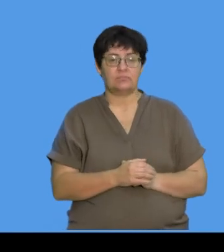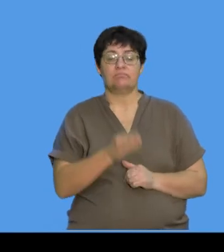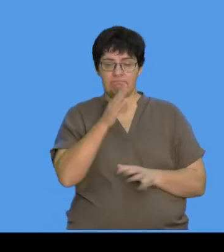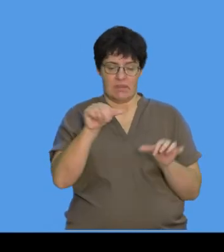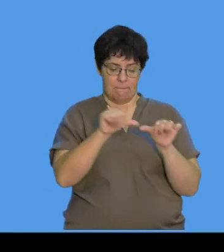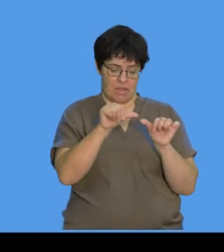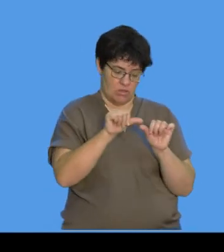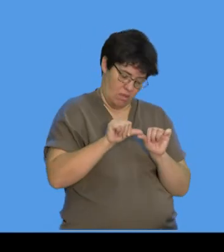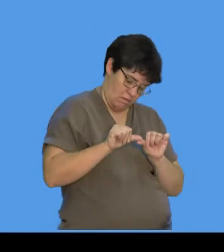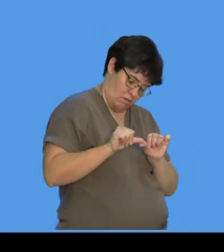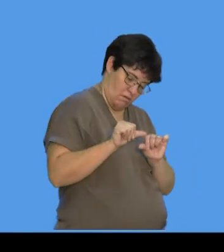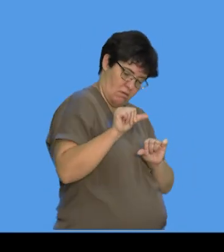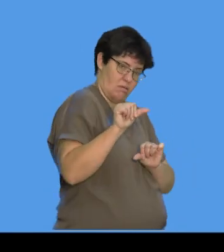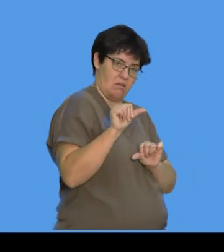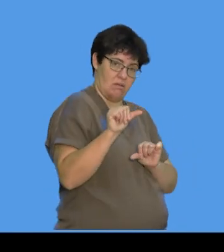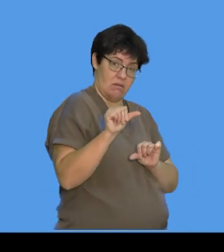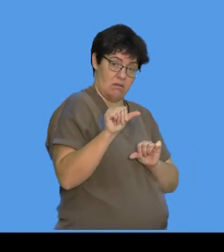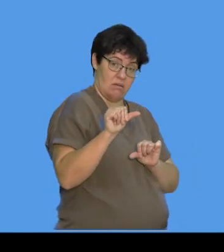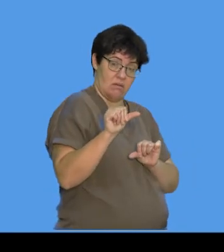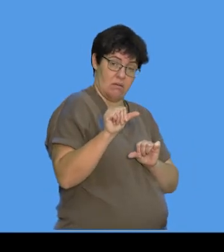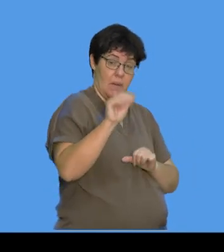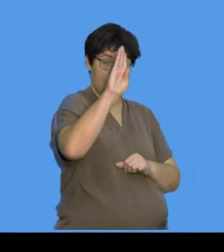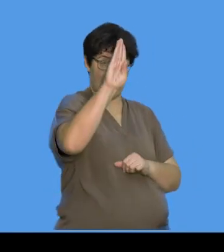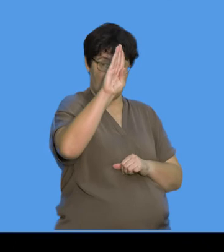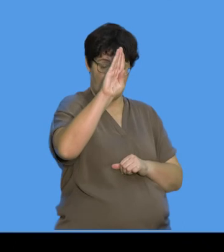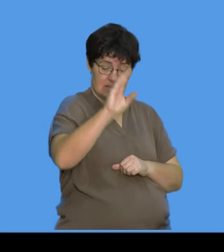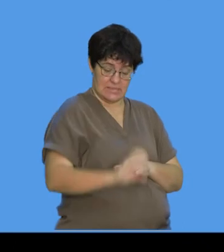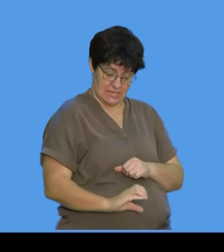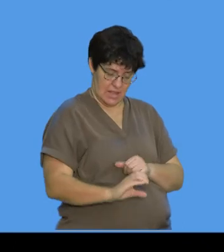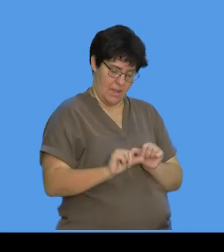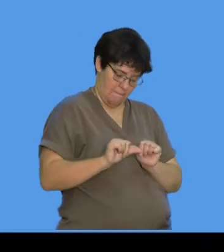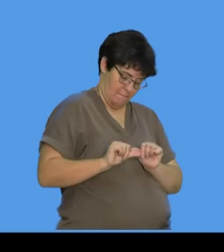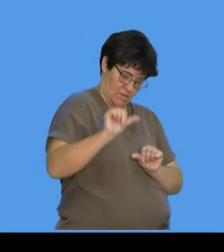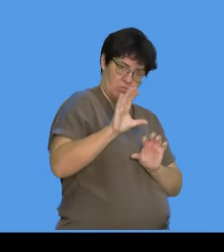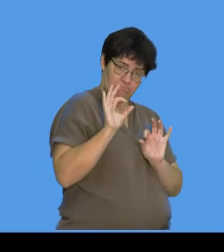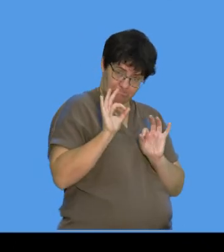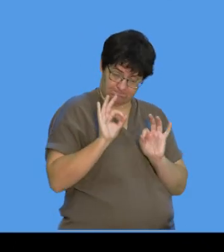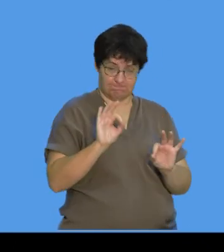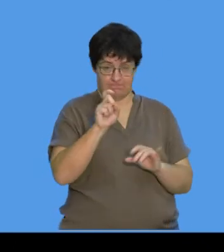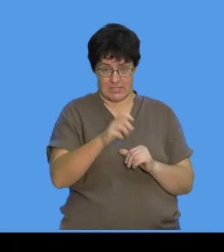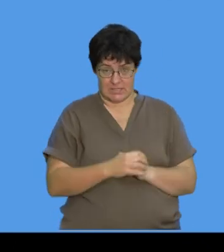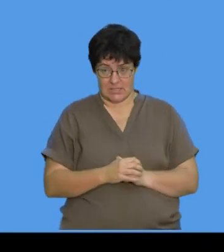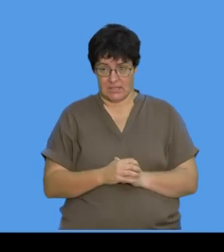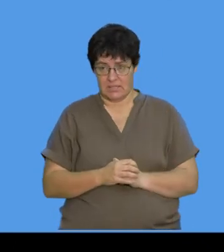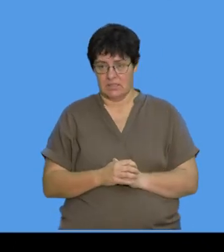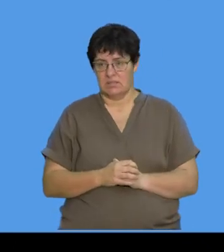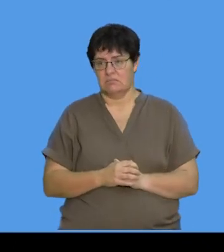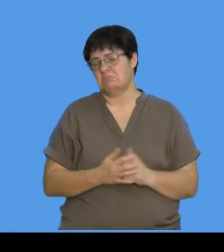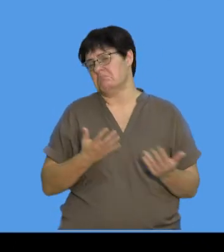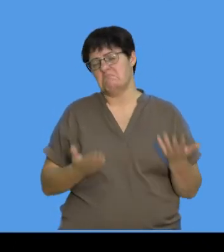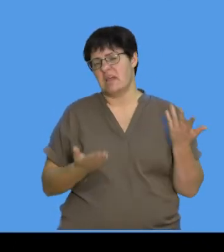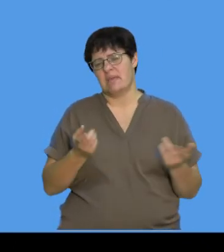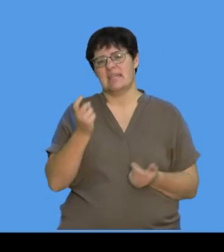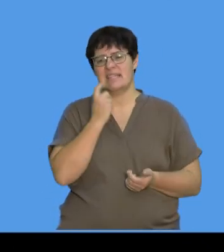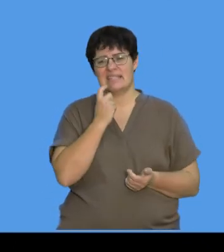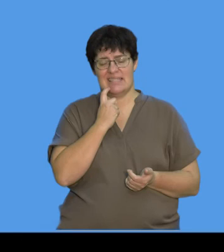this line over here from B to C and I'm very accurate. So, maybe it would be easier because